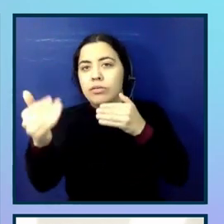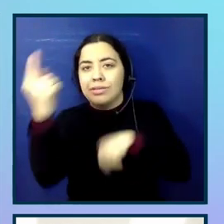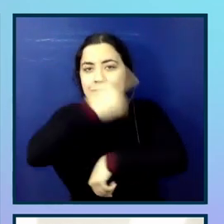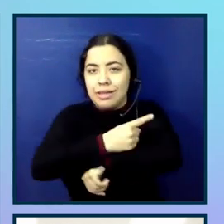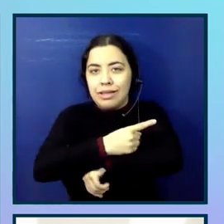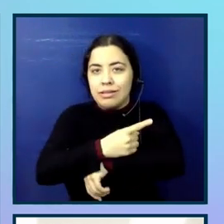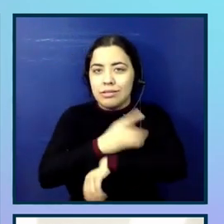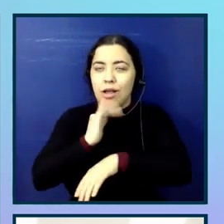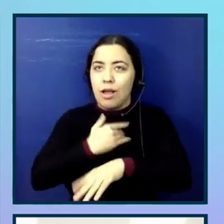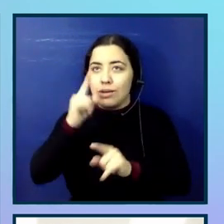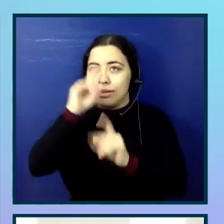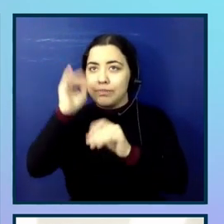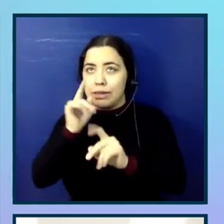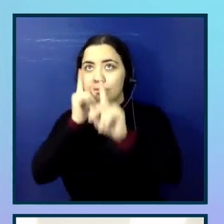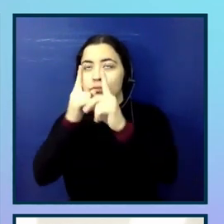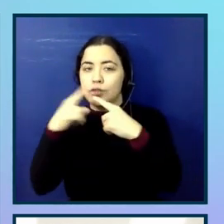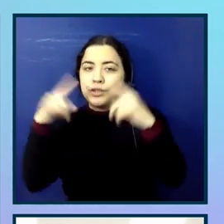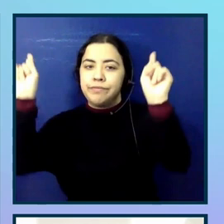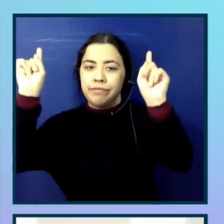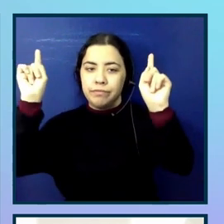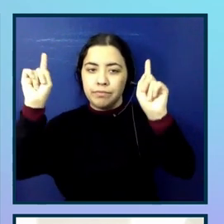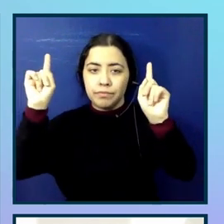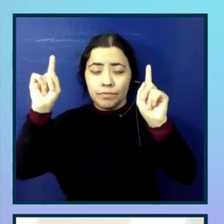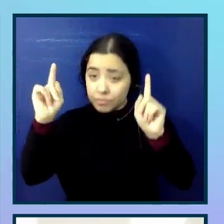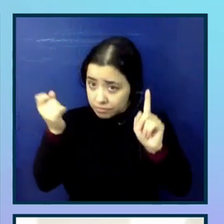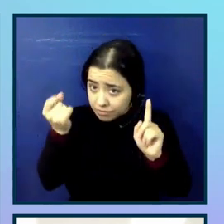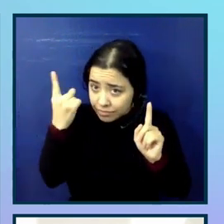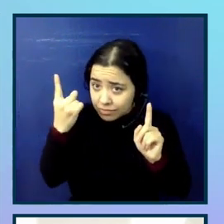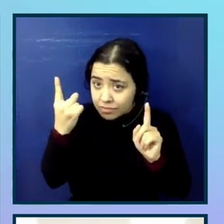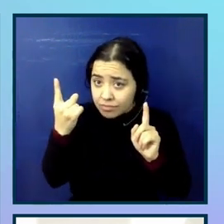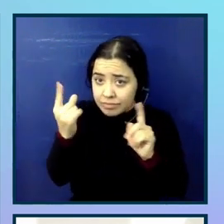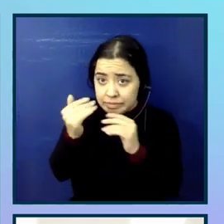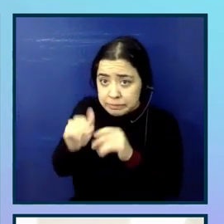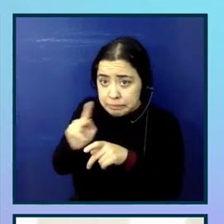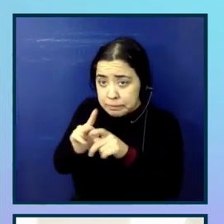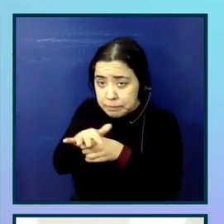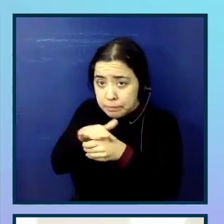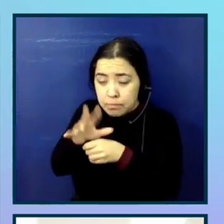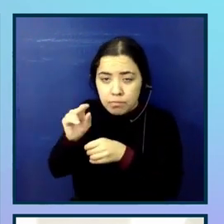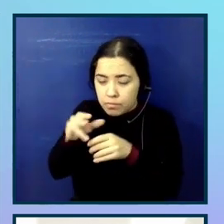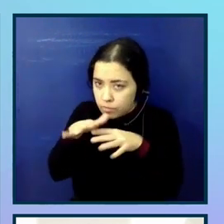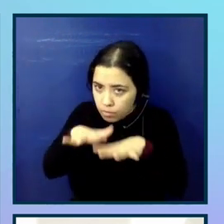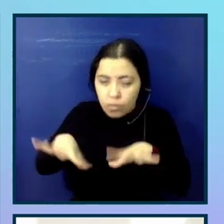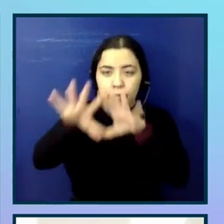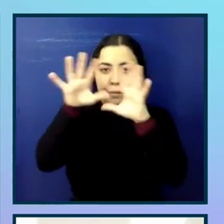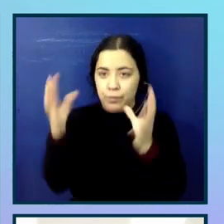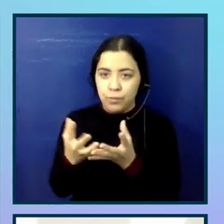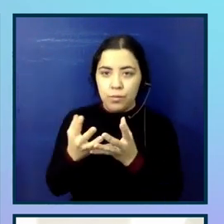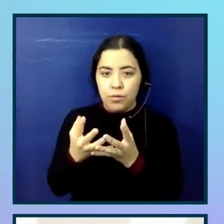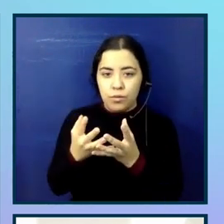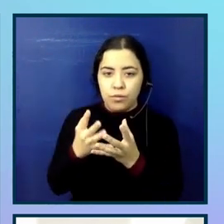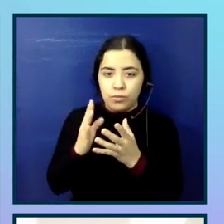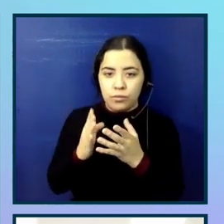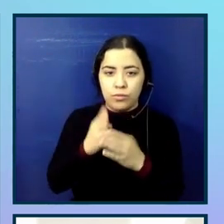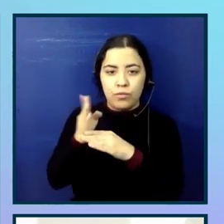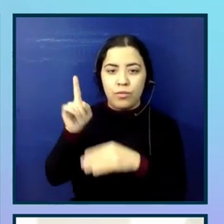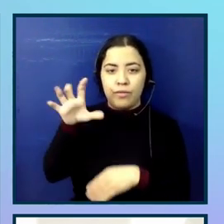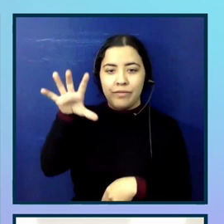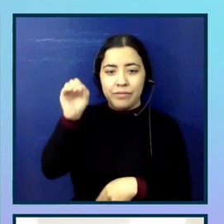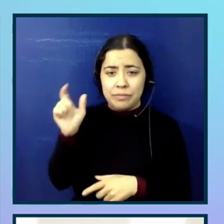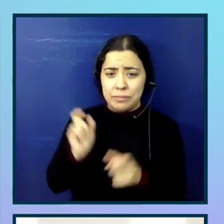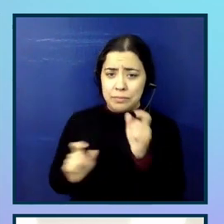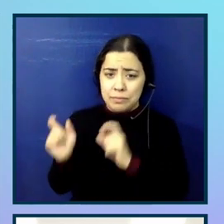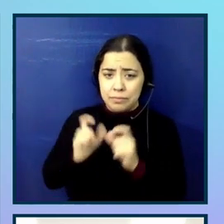to achieve. This was a global event for 150 people and the event at the kickoff we actually ran twice to cover both of the time zones,